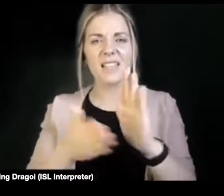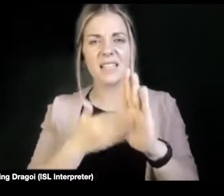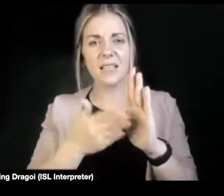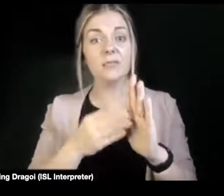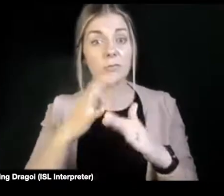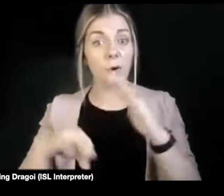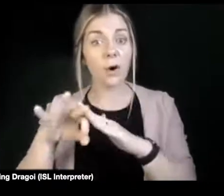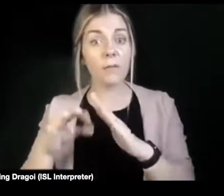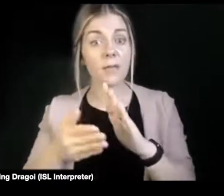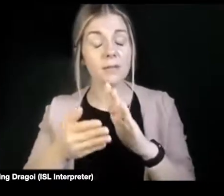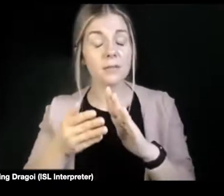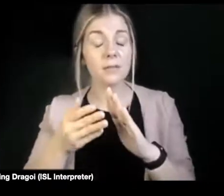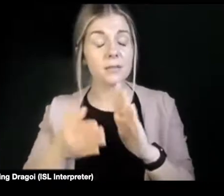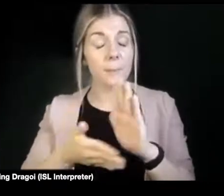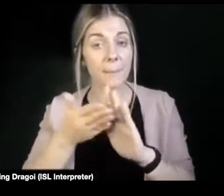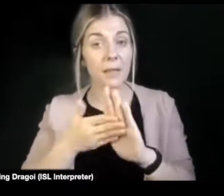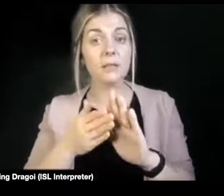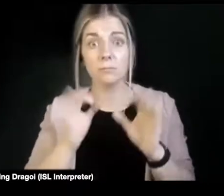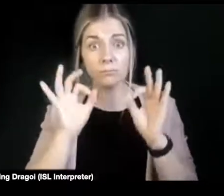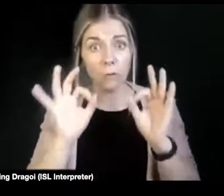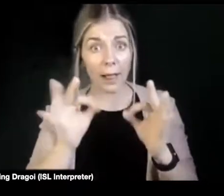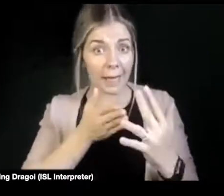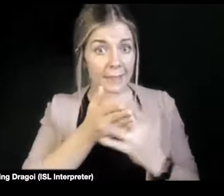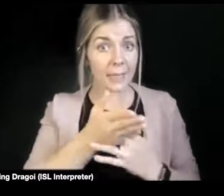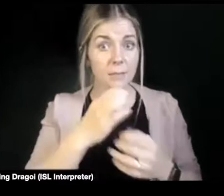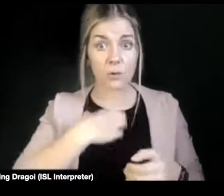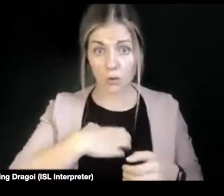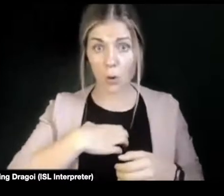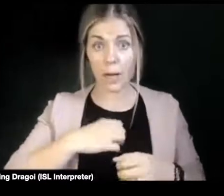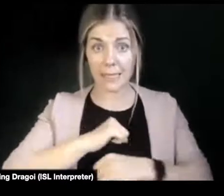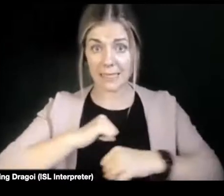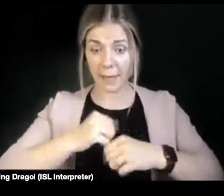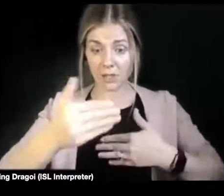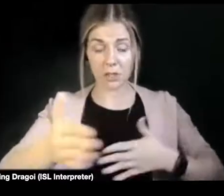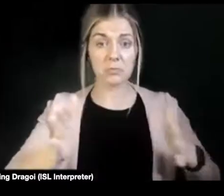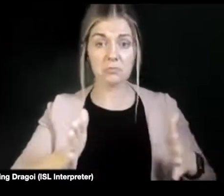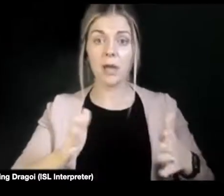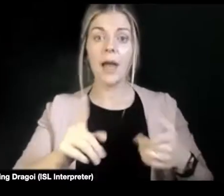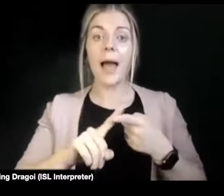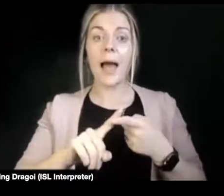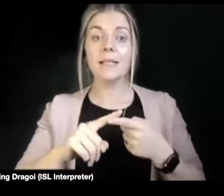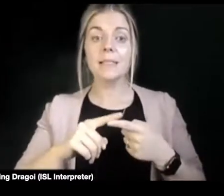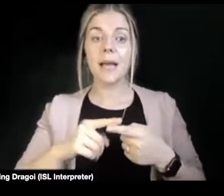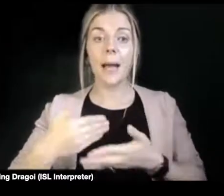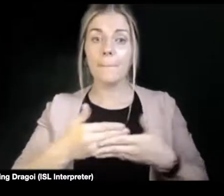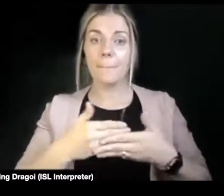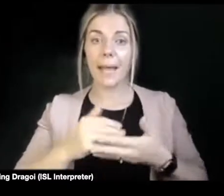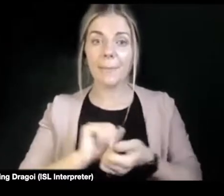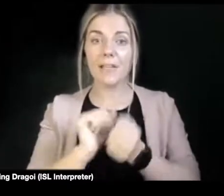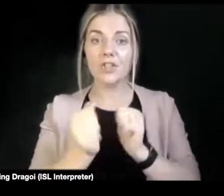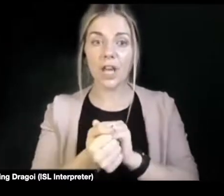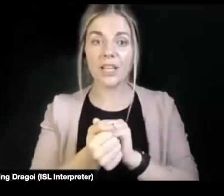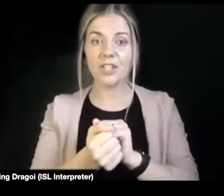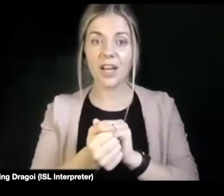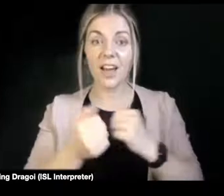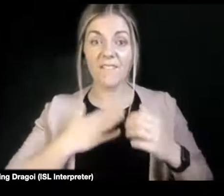wonderful accessible toilet, quite spacious, baby changing facility in there, totally inaccessible,